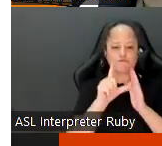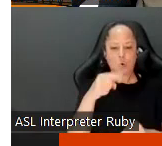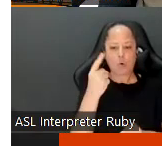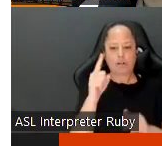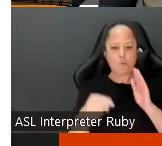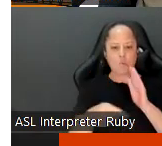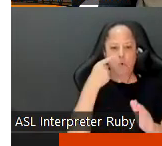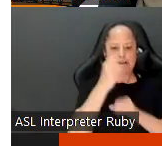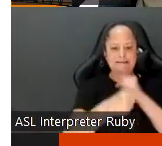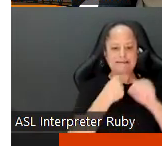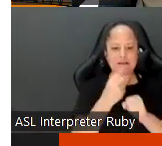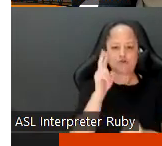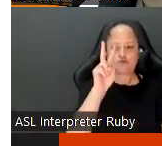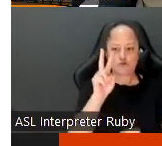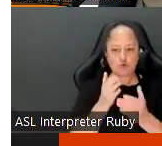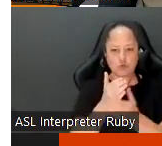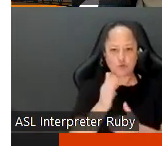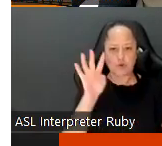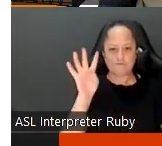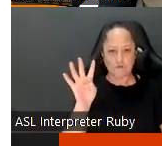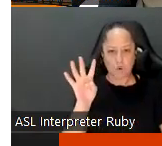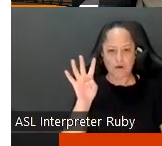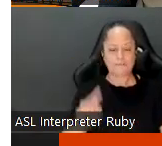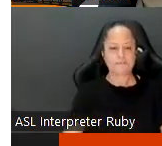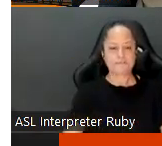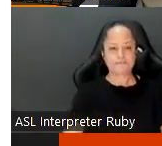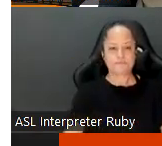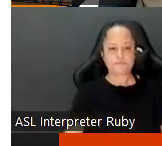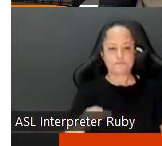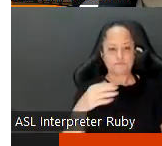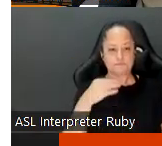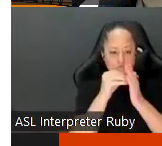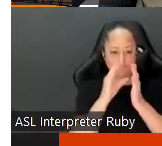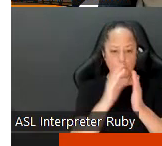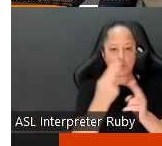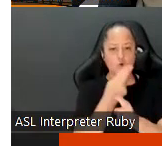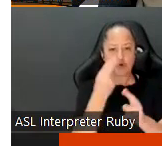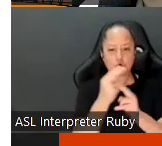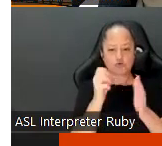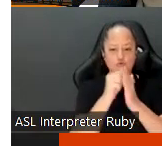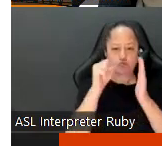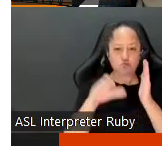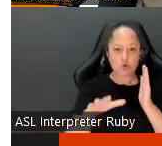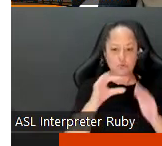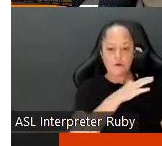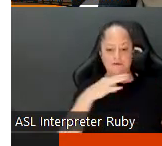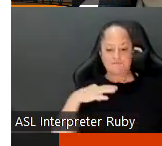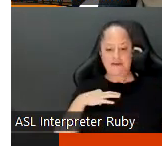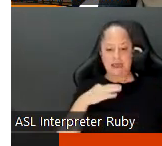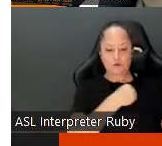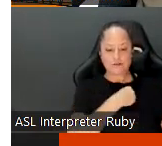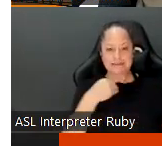during years two through four um as i noted you can only use it to remove a faculty member